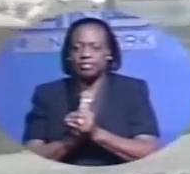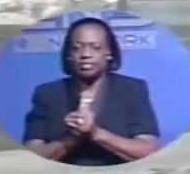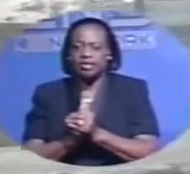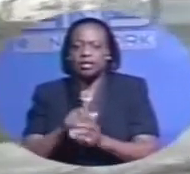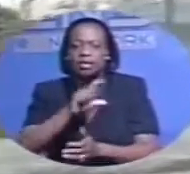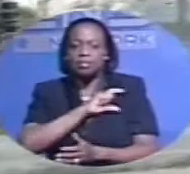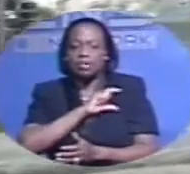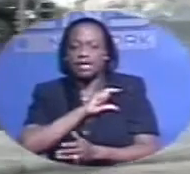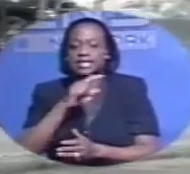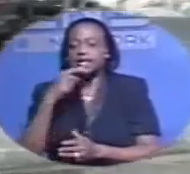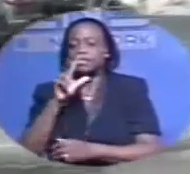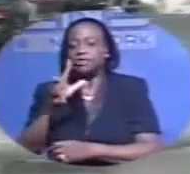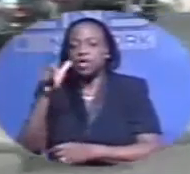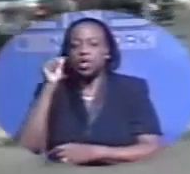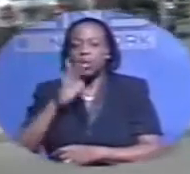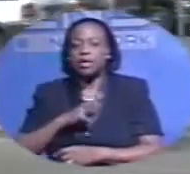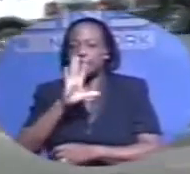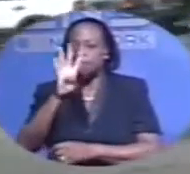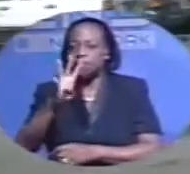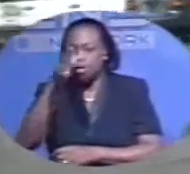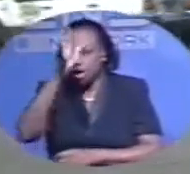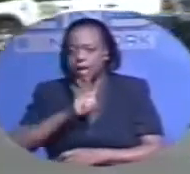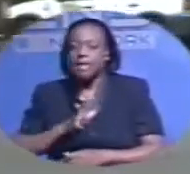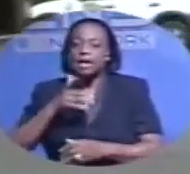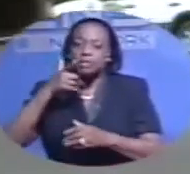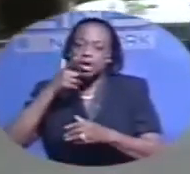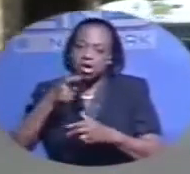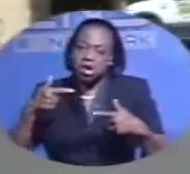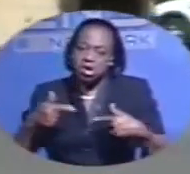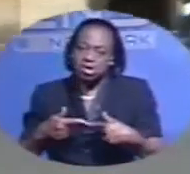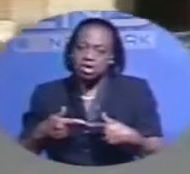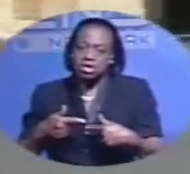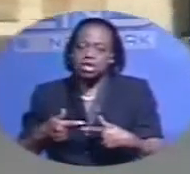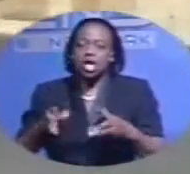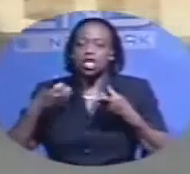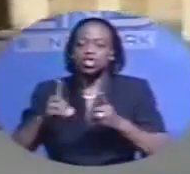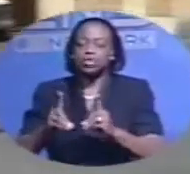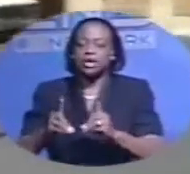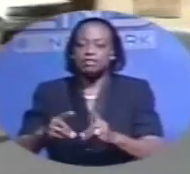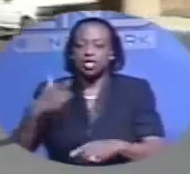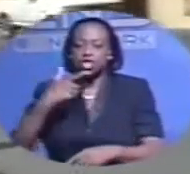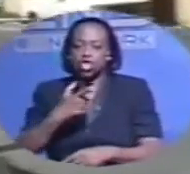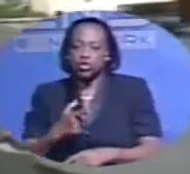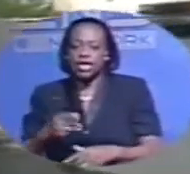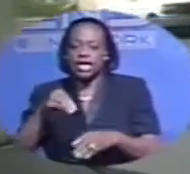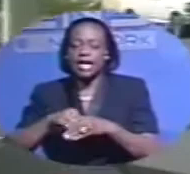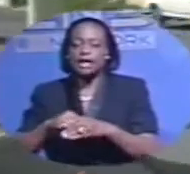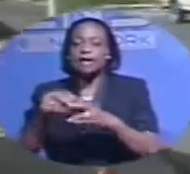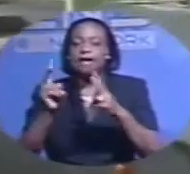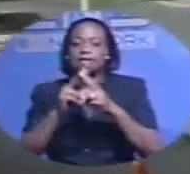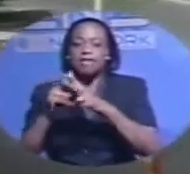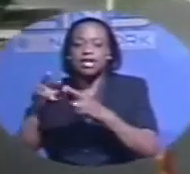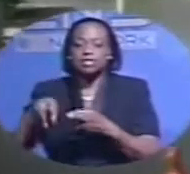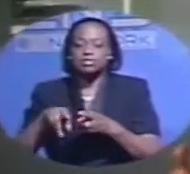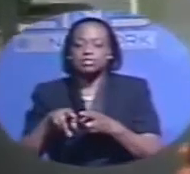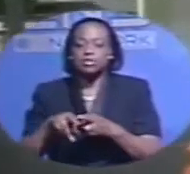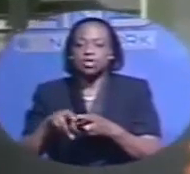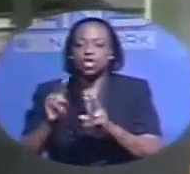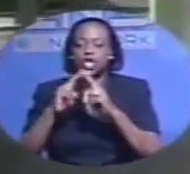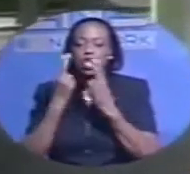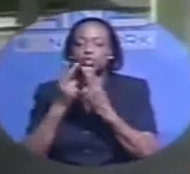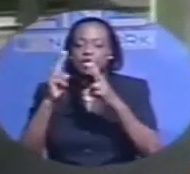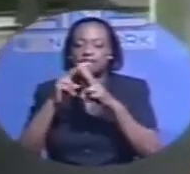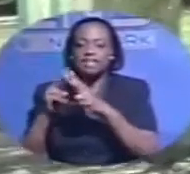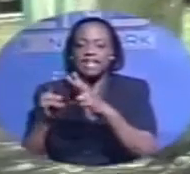Police say the three women and four men injured during that shooting incident, while at a festival on Union Village Road Monday night, are still being